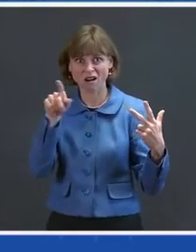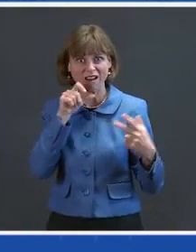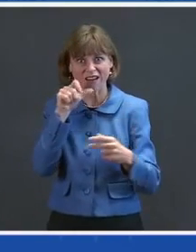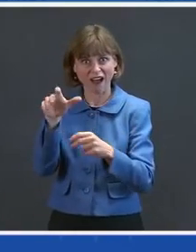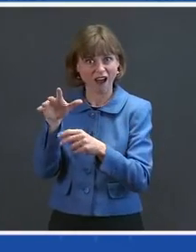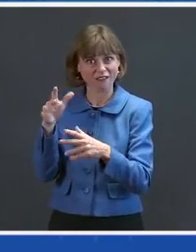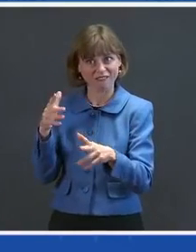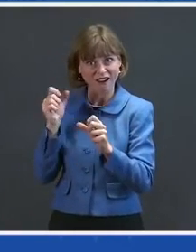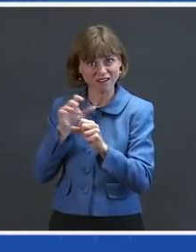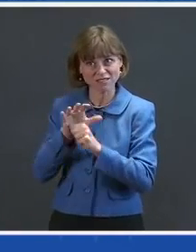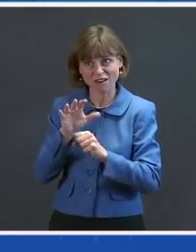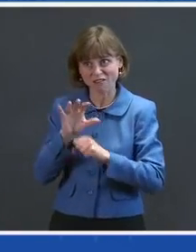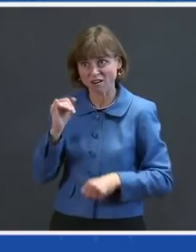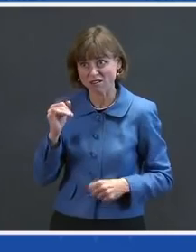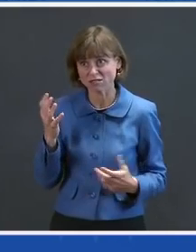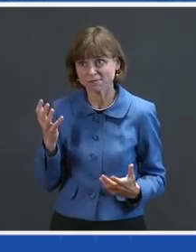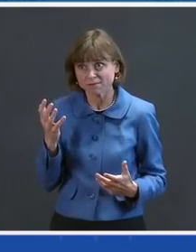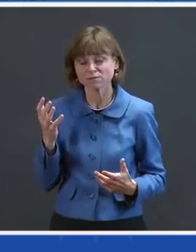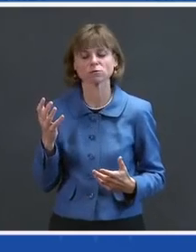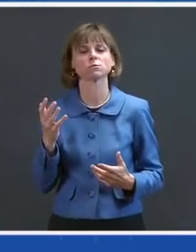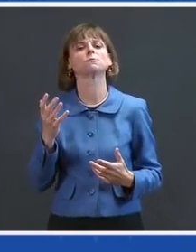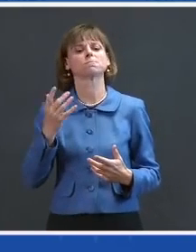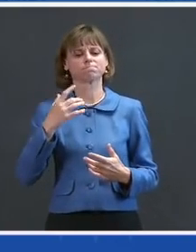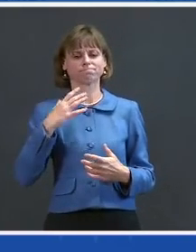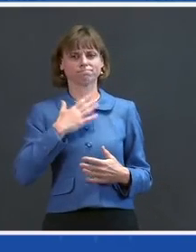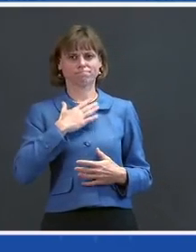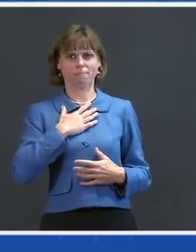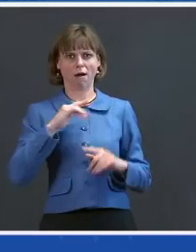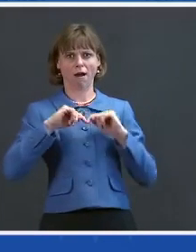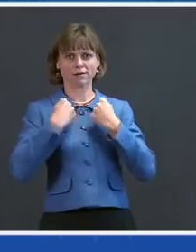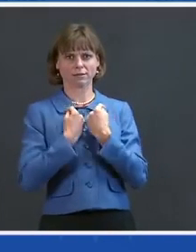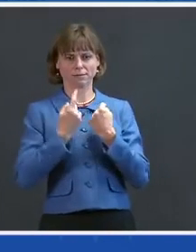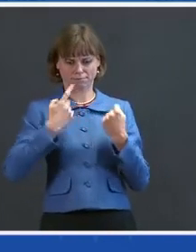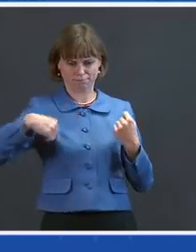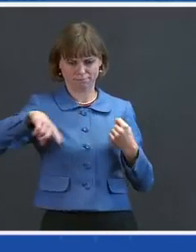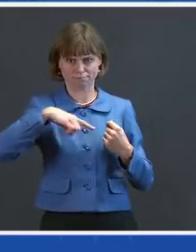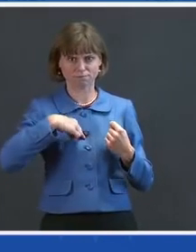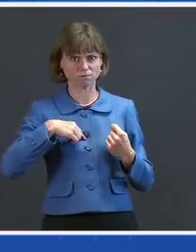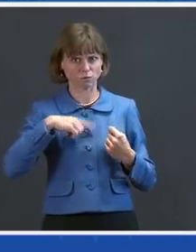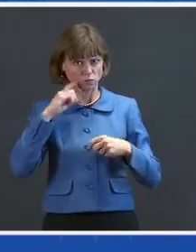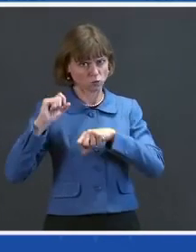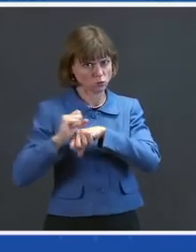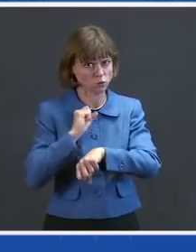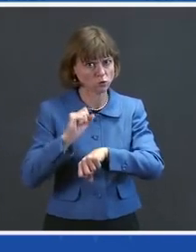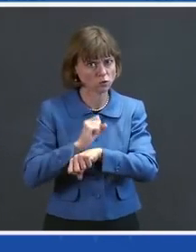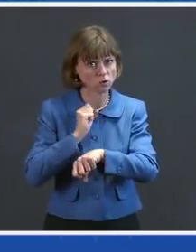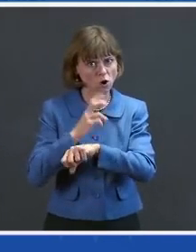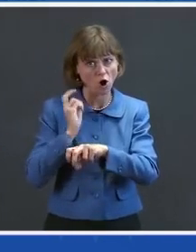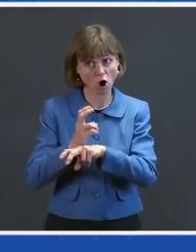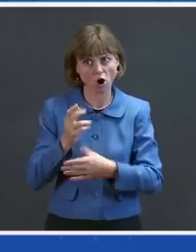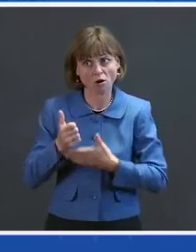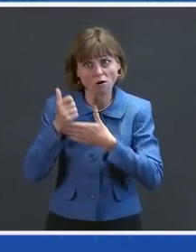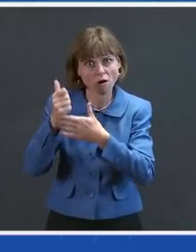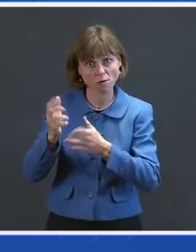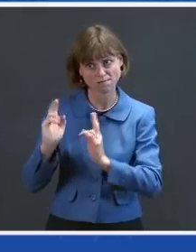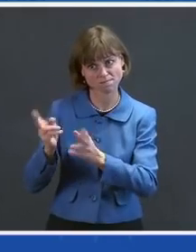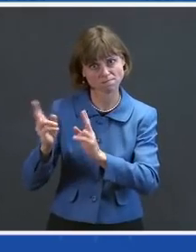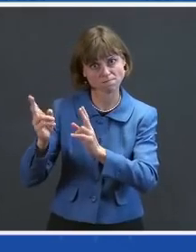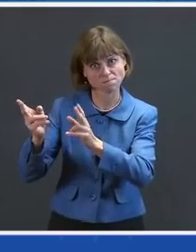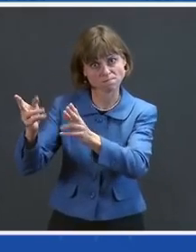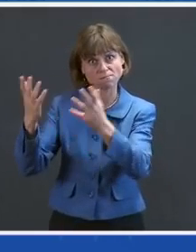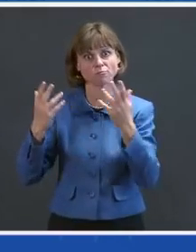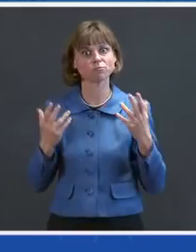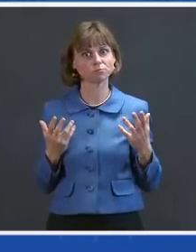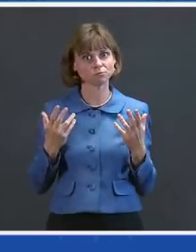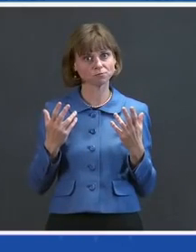enough. So my team — my team has been hard at work to accelerate that effort. As